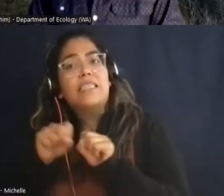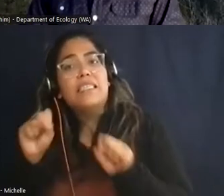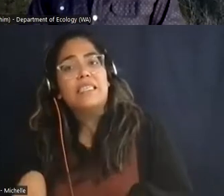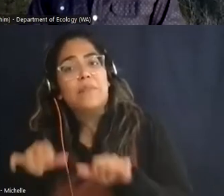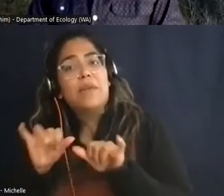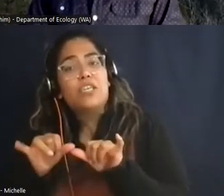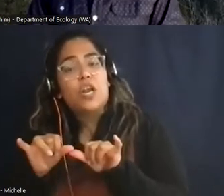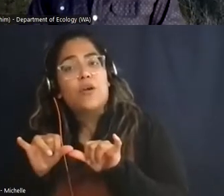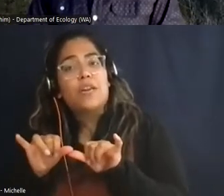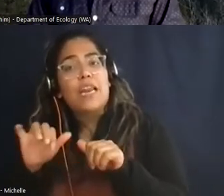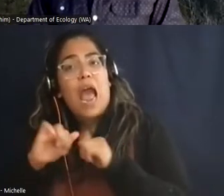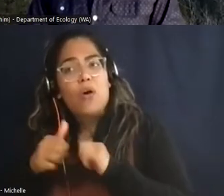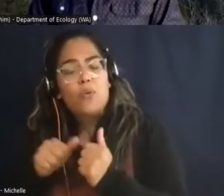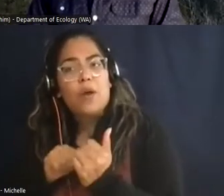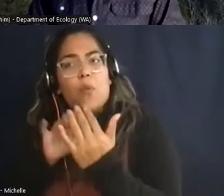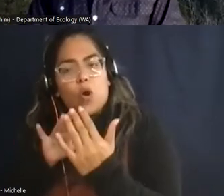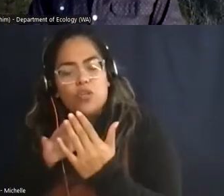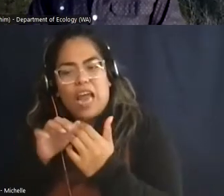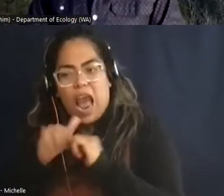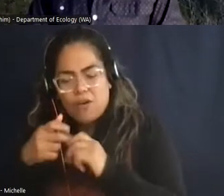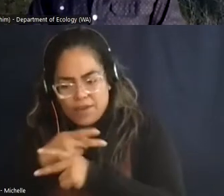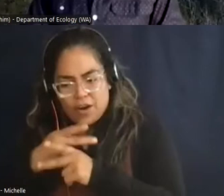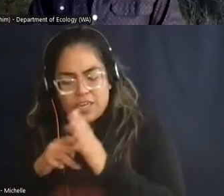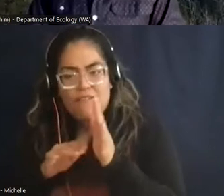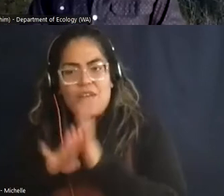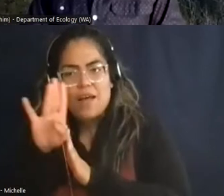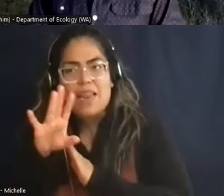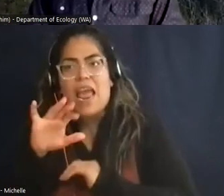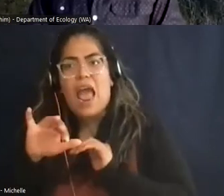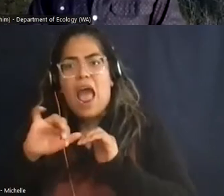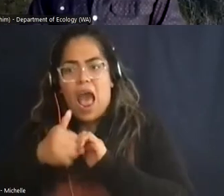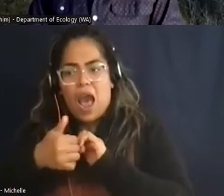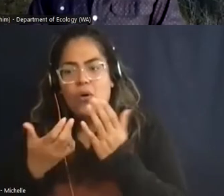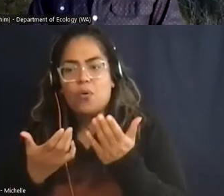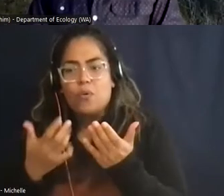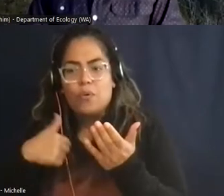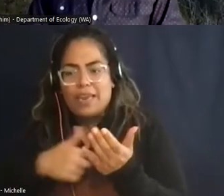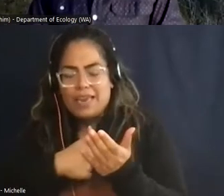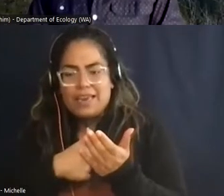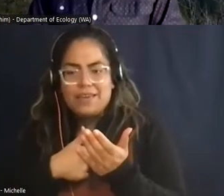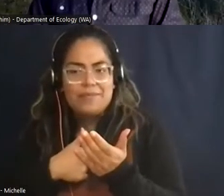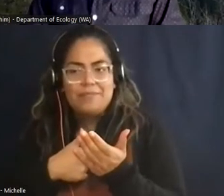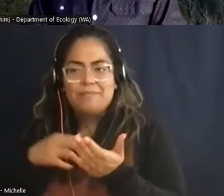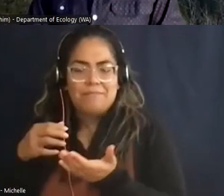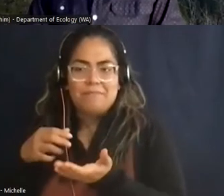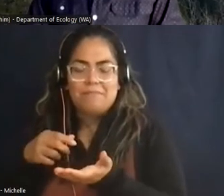how we develop them and then field them. And so, you know, we have a